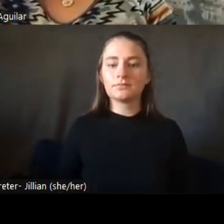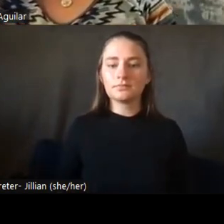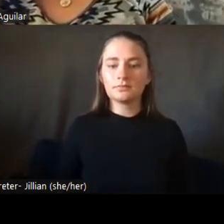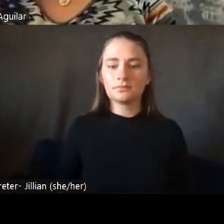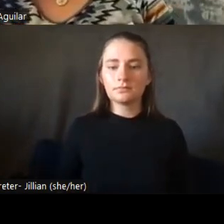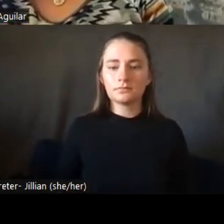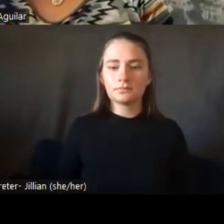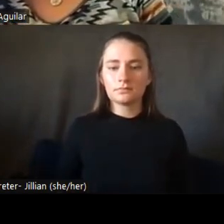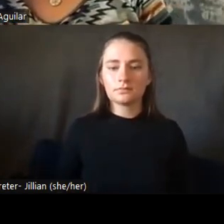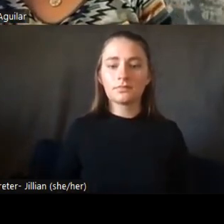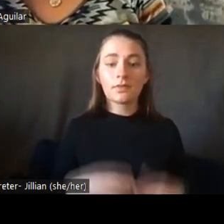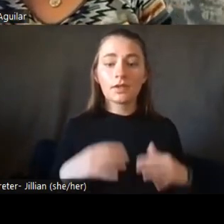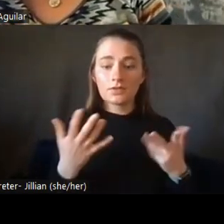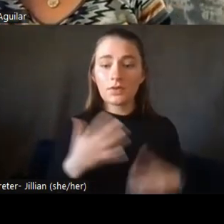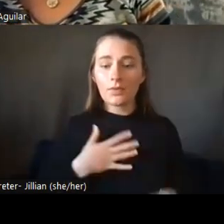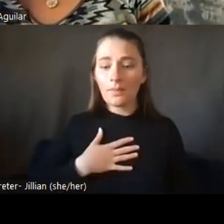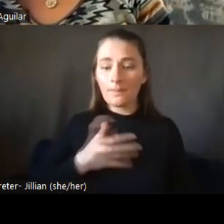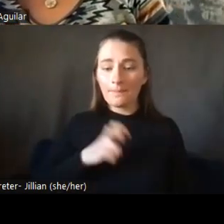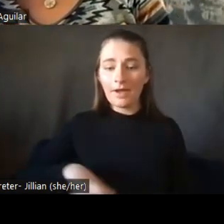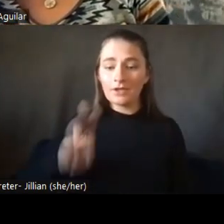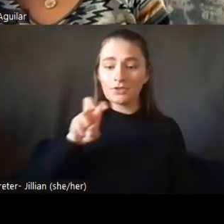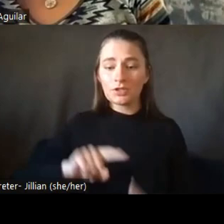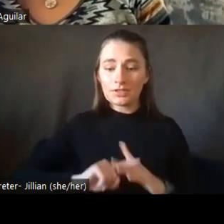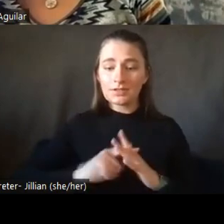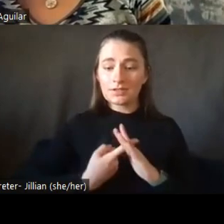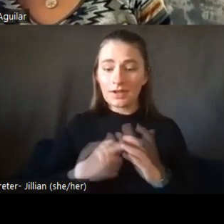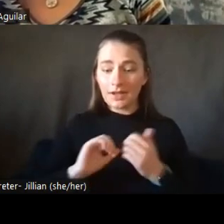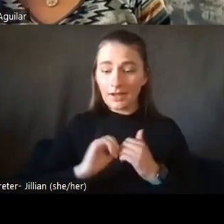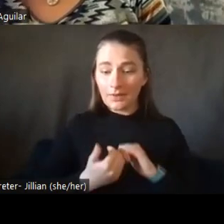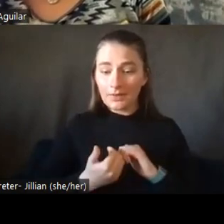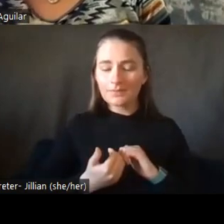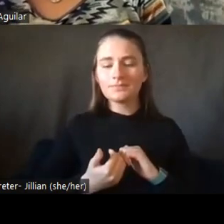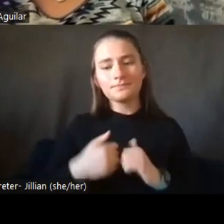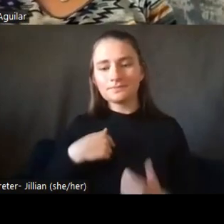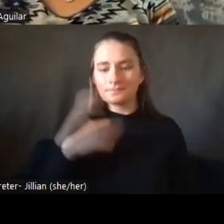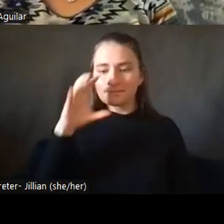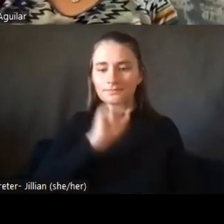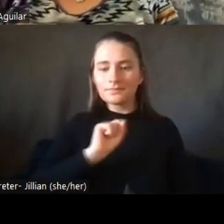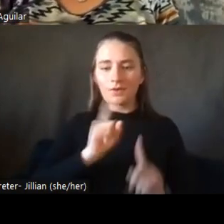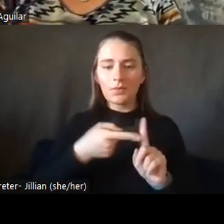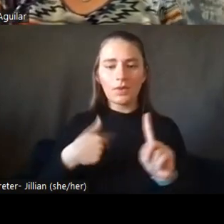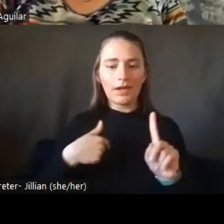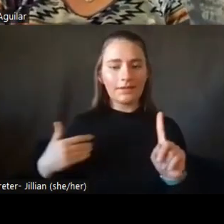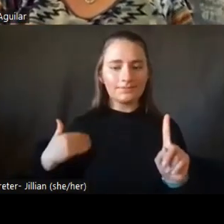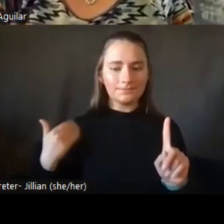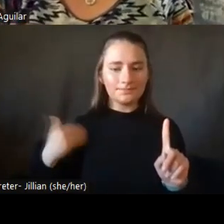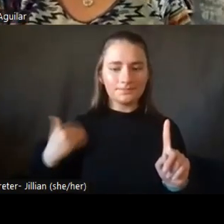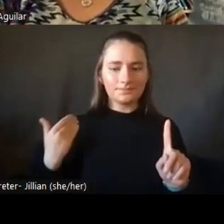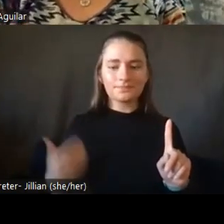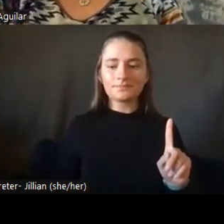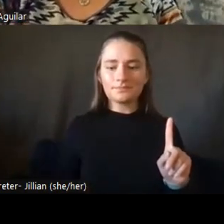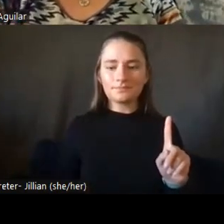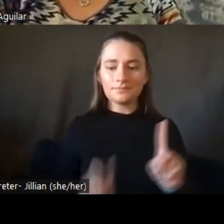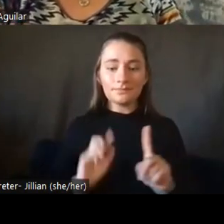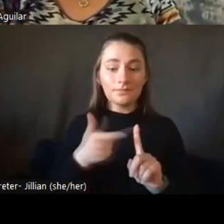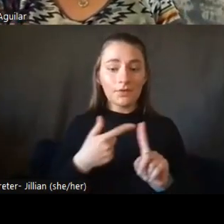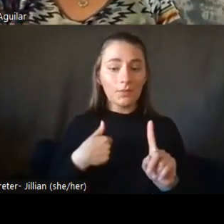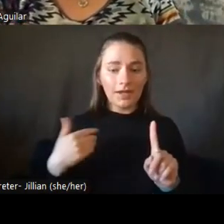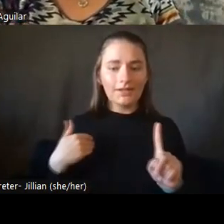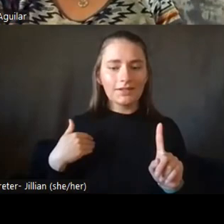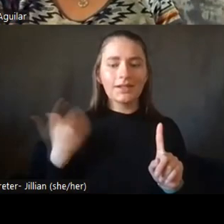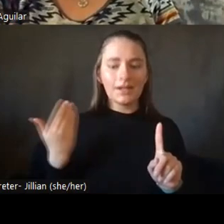So my journey started, I guess, when I was young, because when I was young,